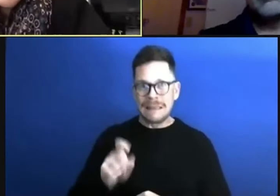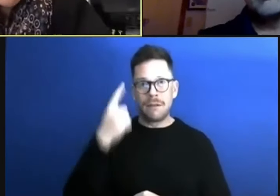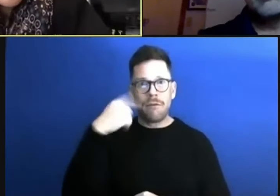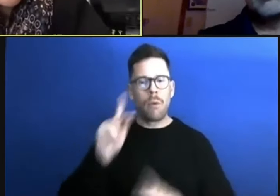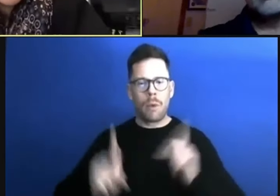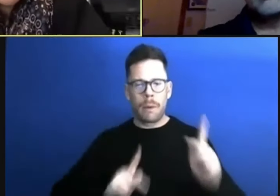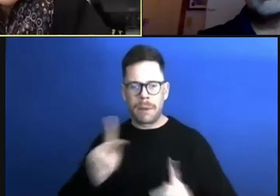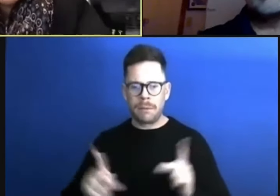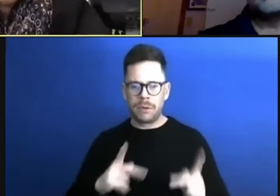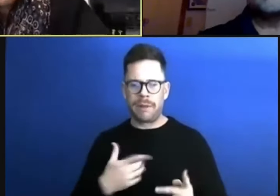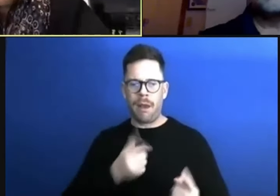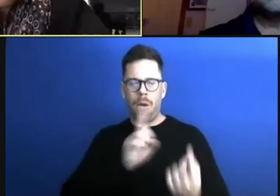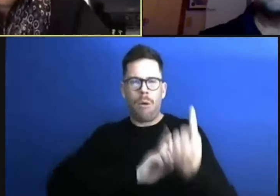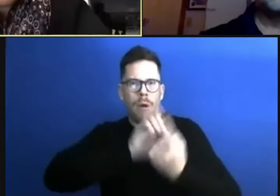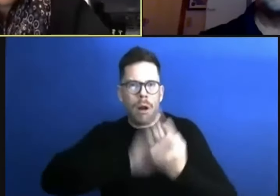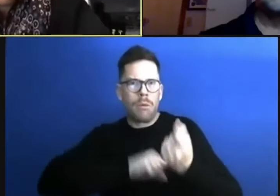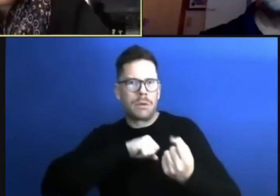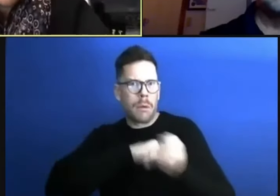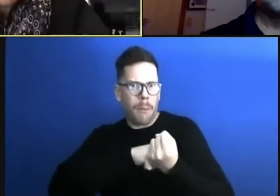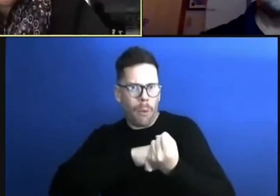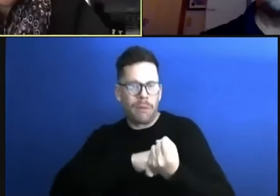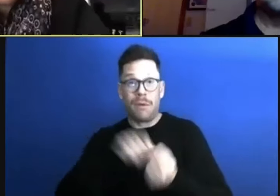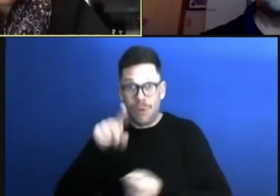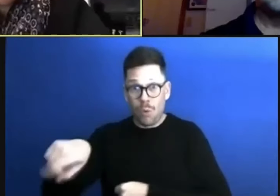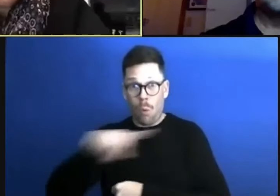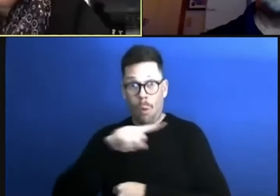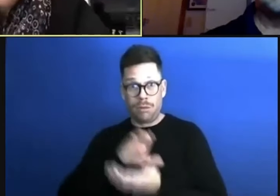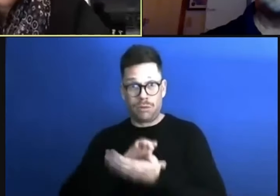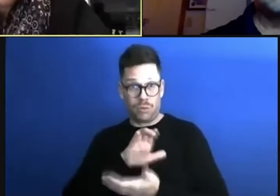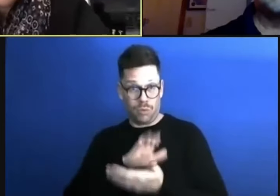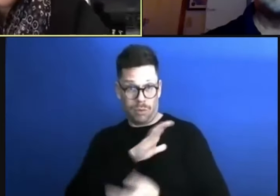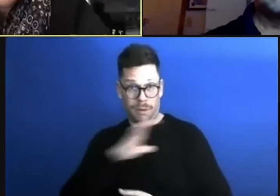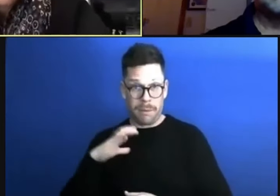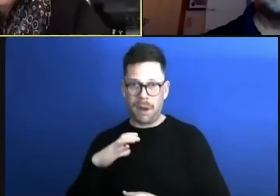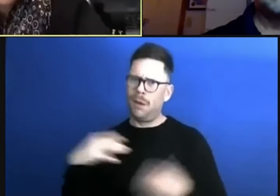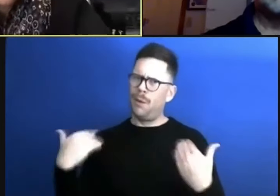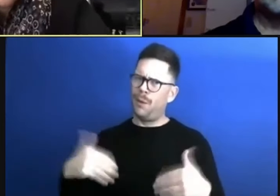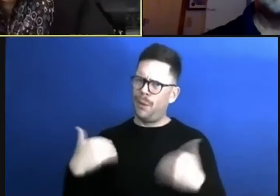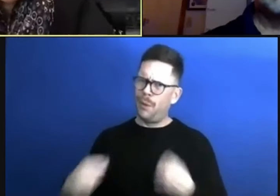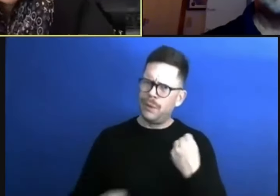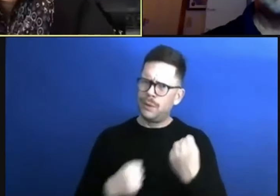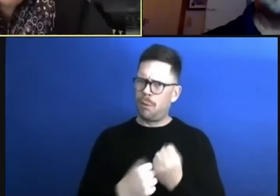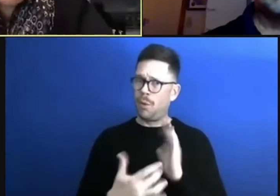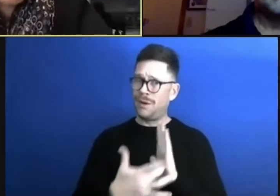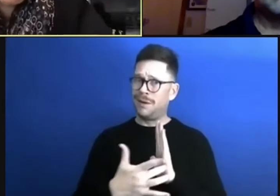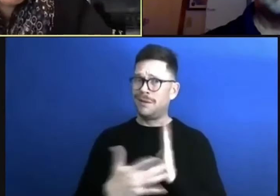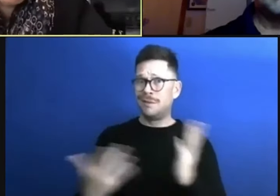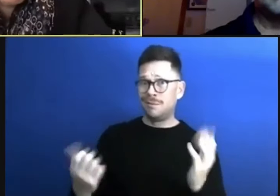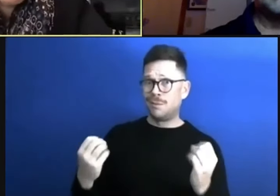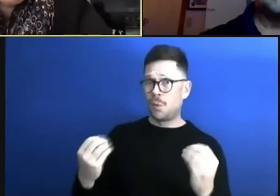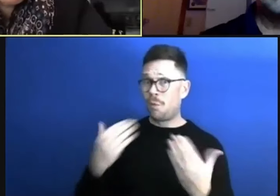get that one-on-one support. And you all in the school committee have just been tremendous supporters of technology. So, thanks.